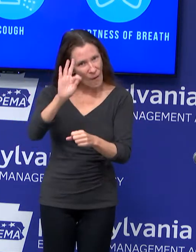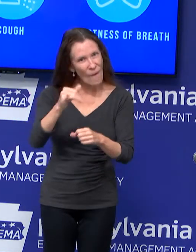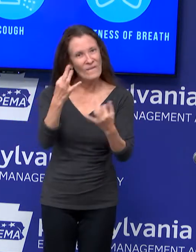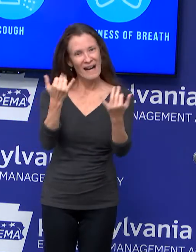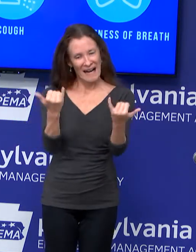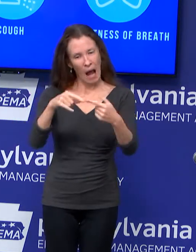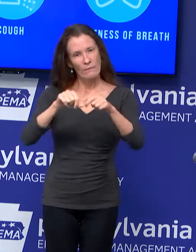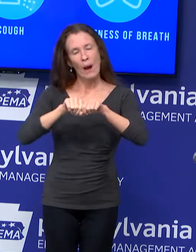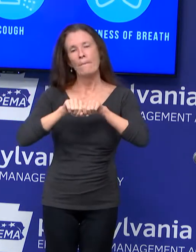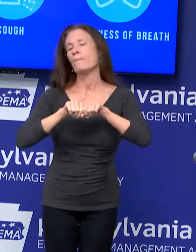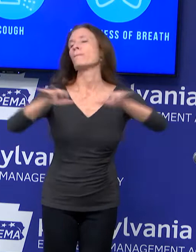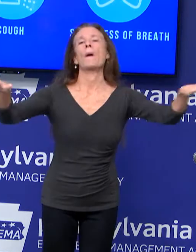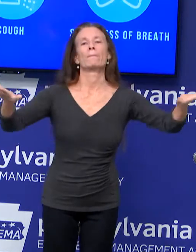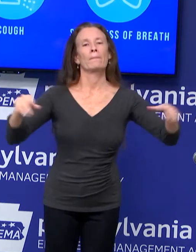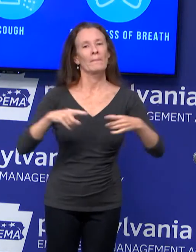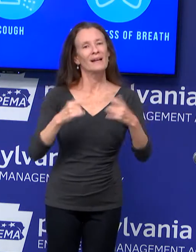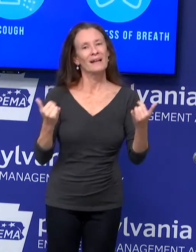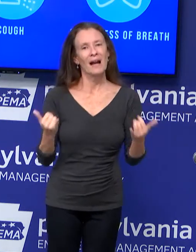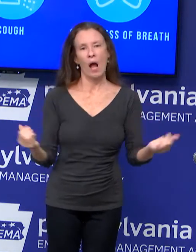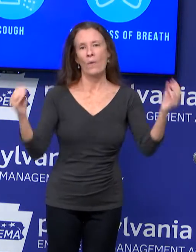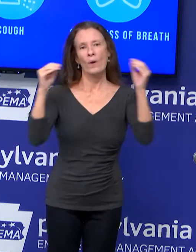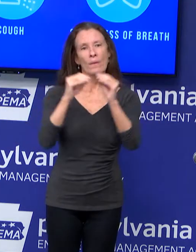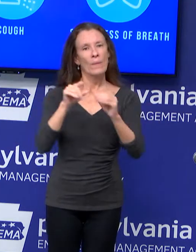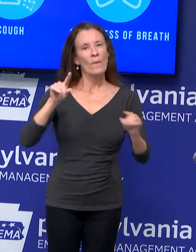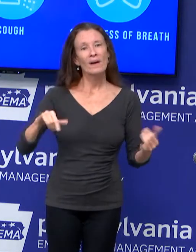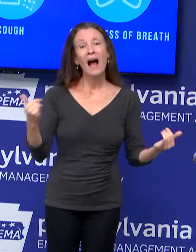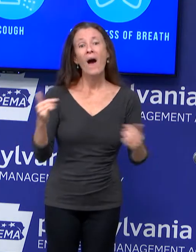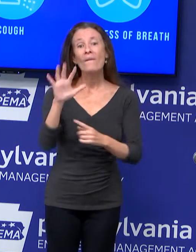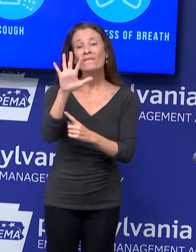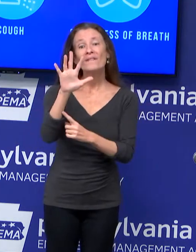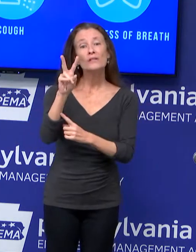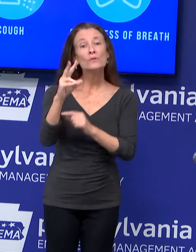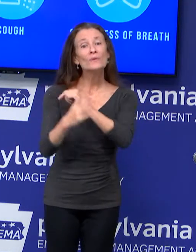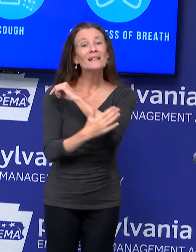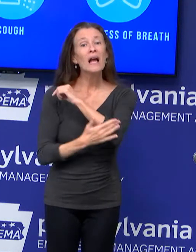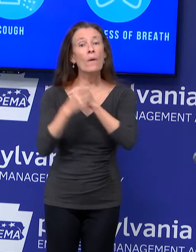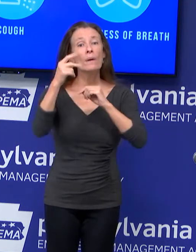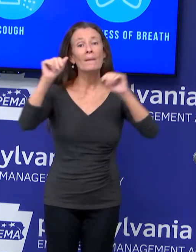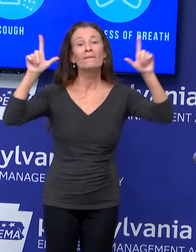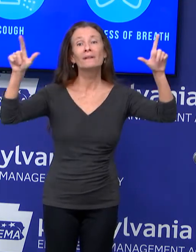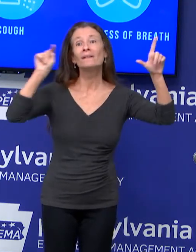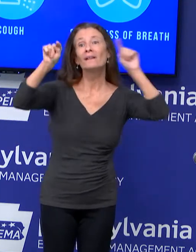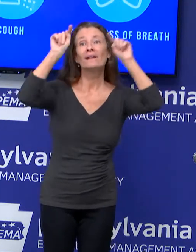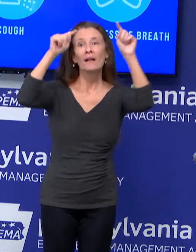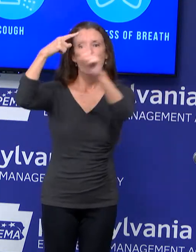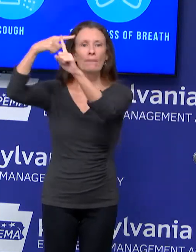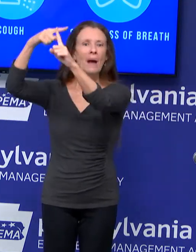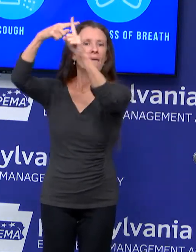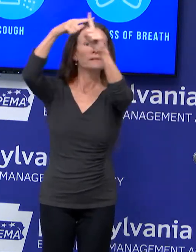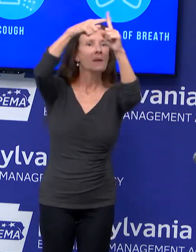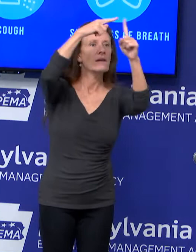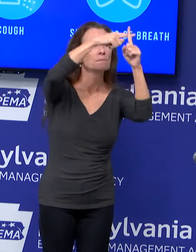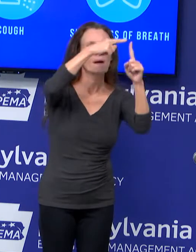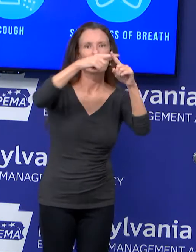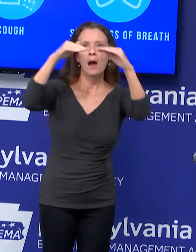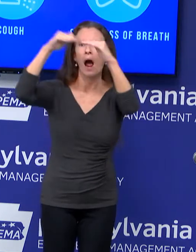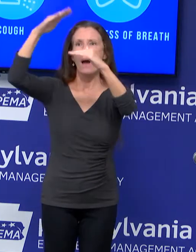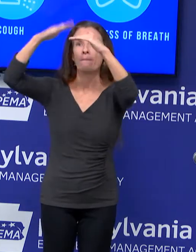52 counties have percent positivities above 5%. That's 12 more counties than last week.